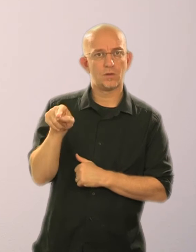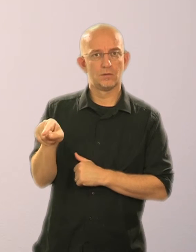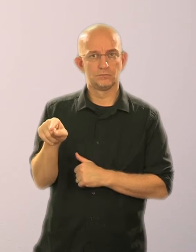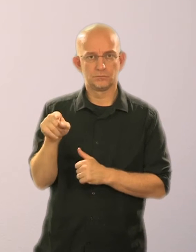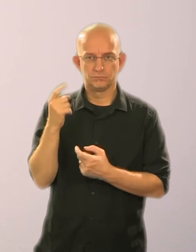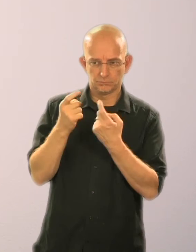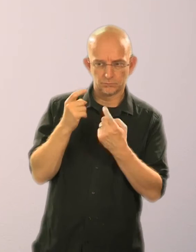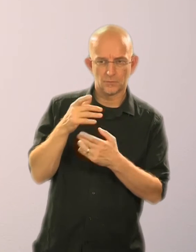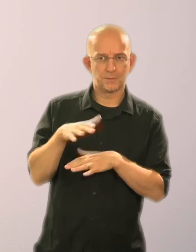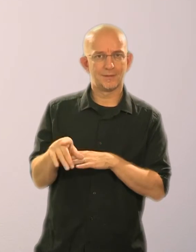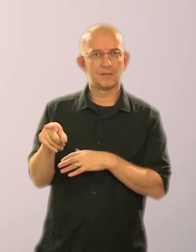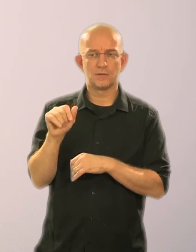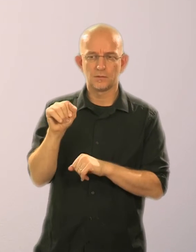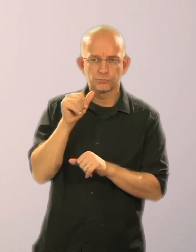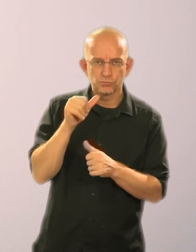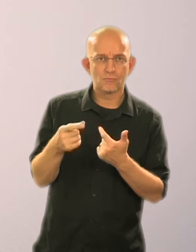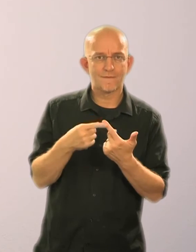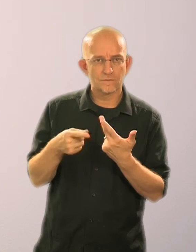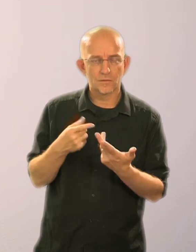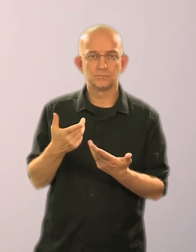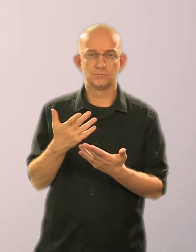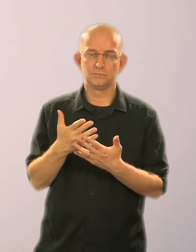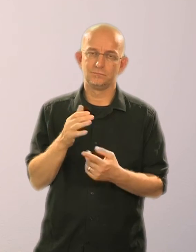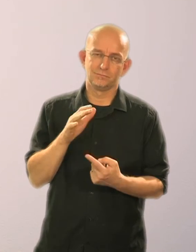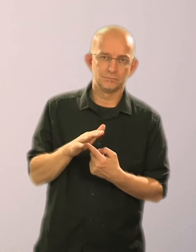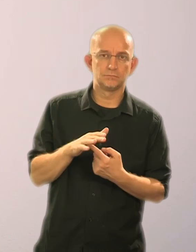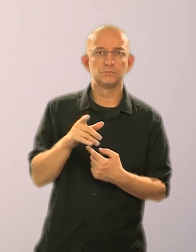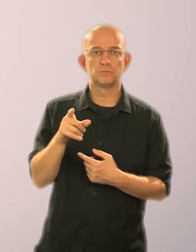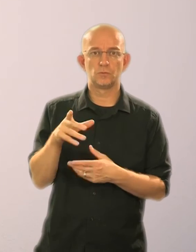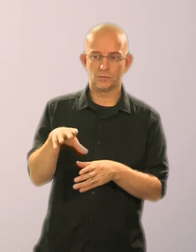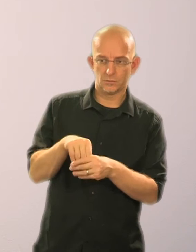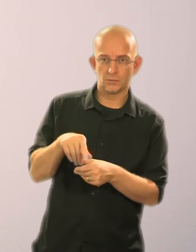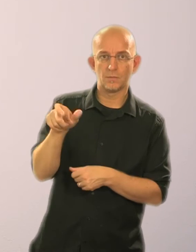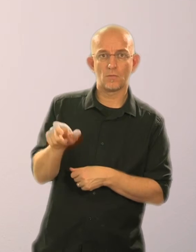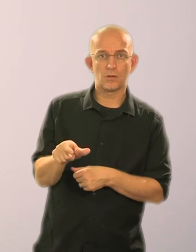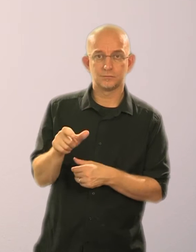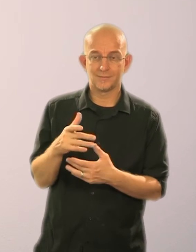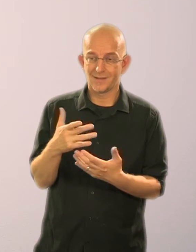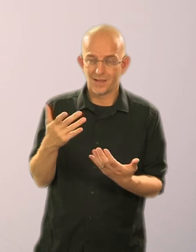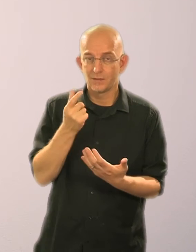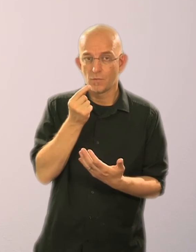essential to involve the person, wherever possible, in making the decision.